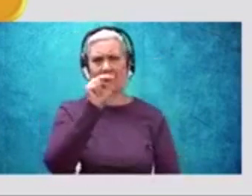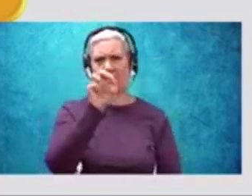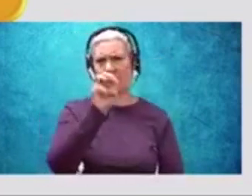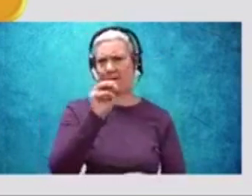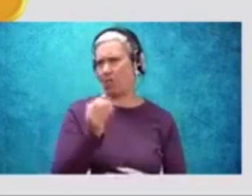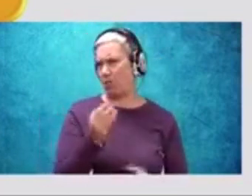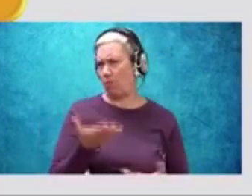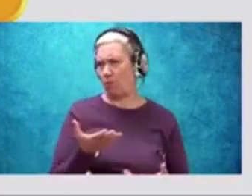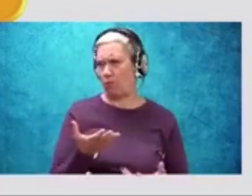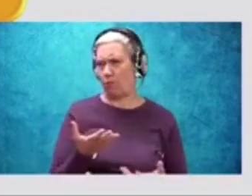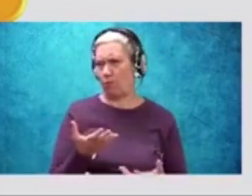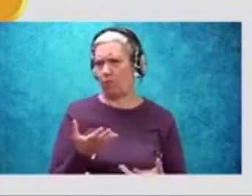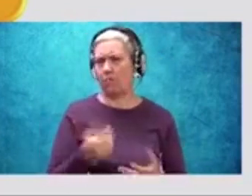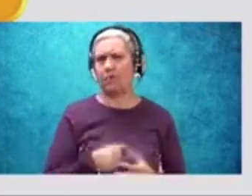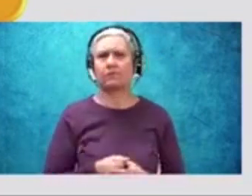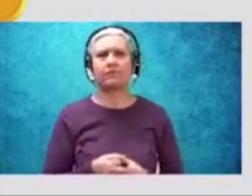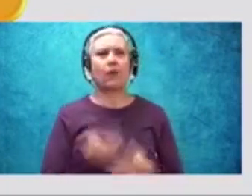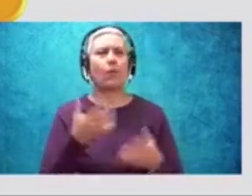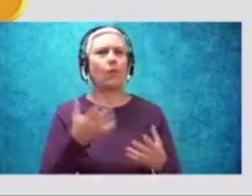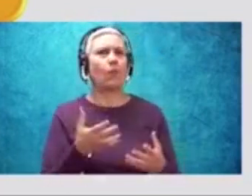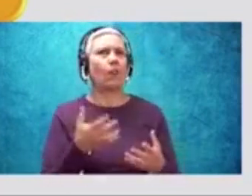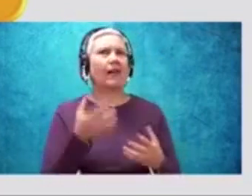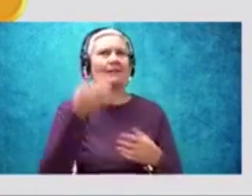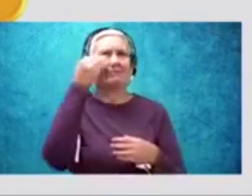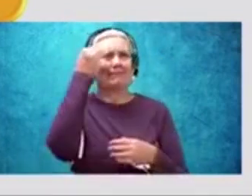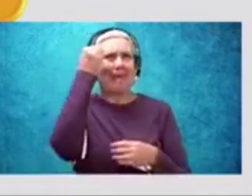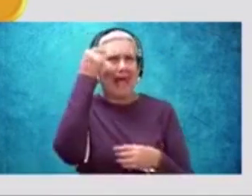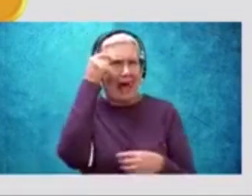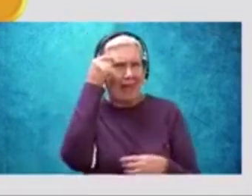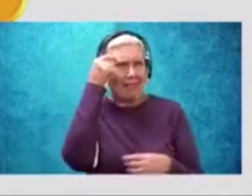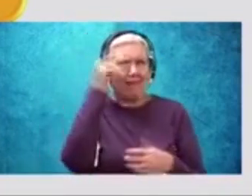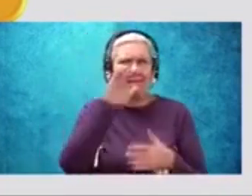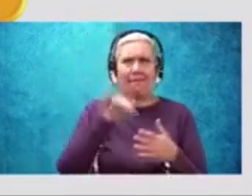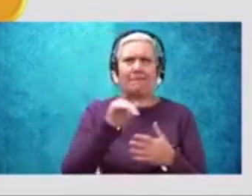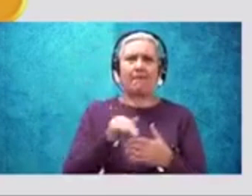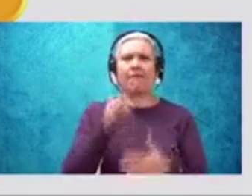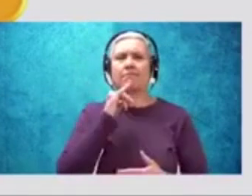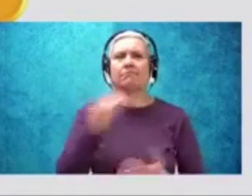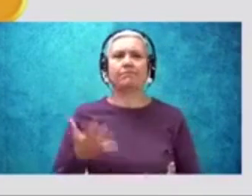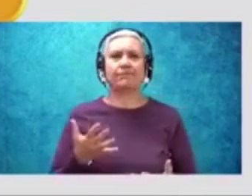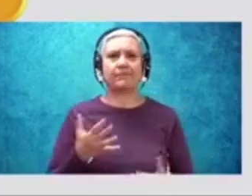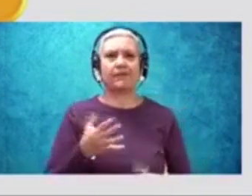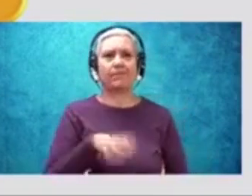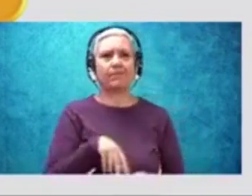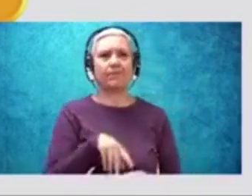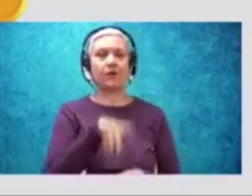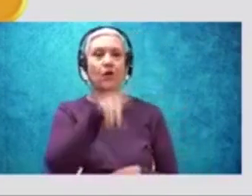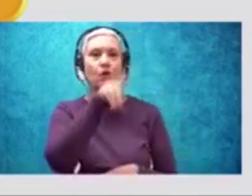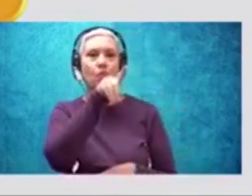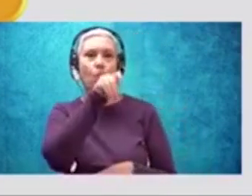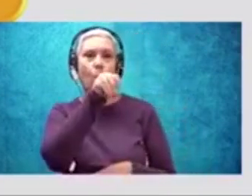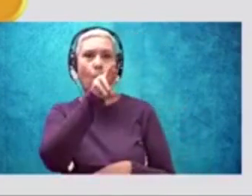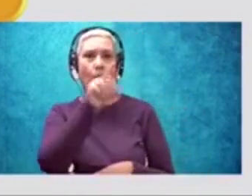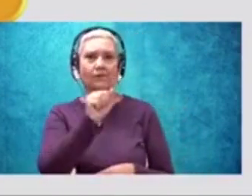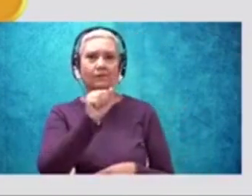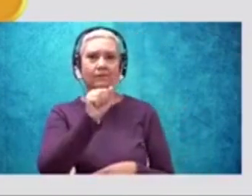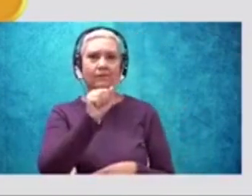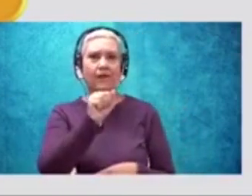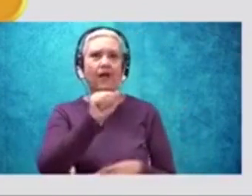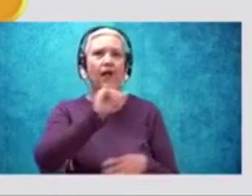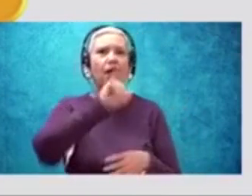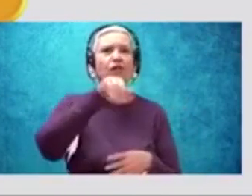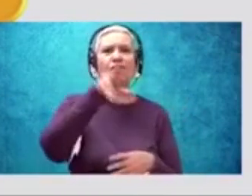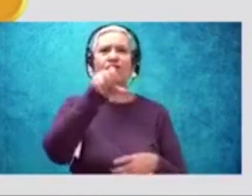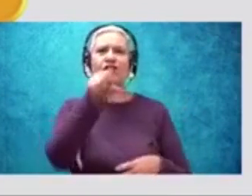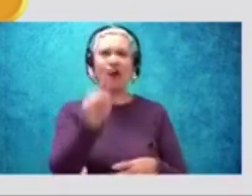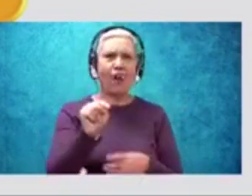One that really comes to my mind, and we see this all throughout the film, Dory says it. Just keep swimming.